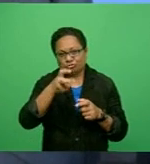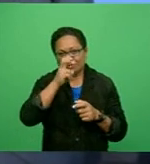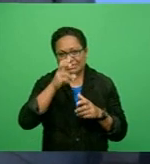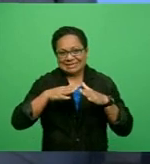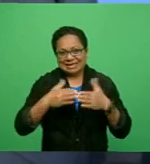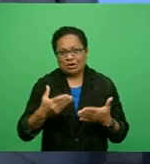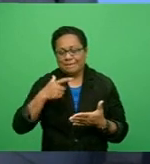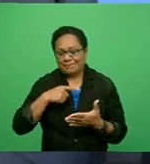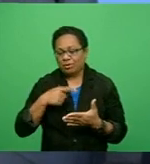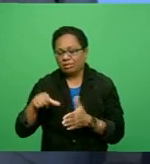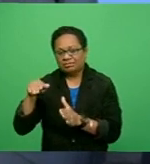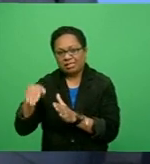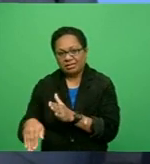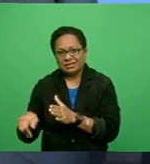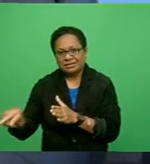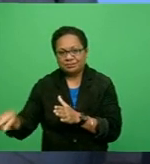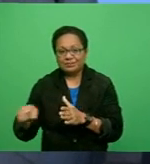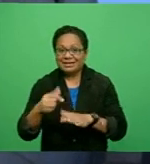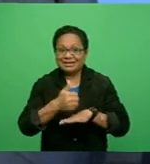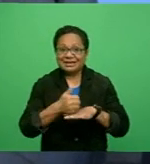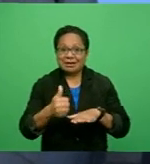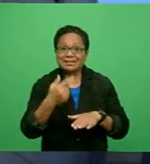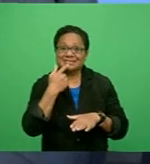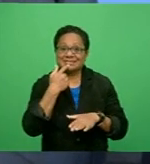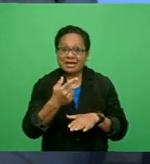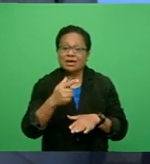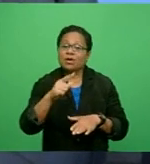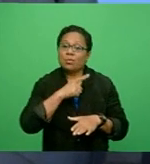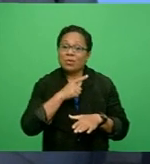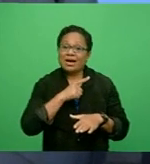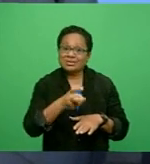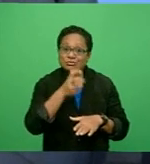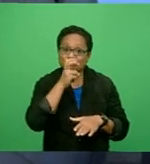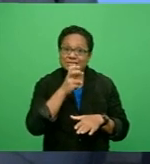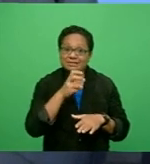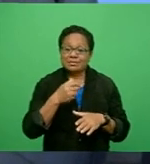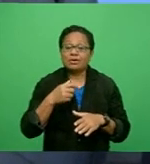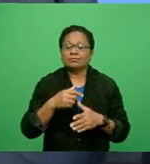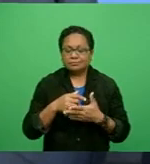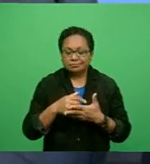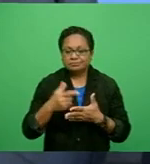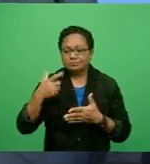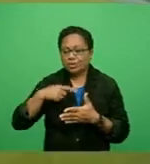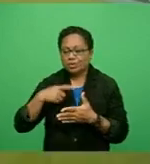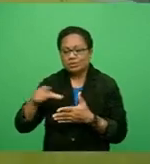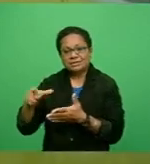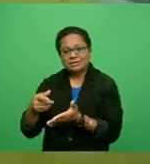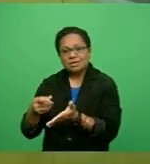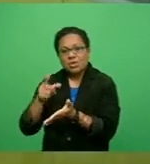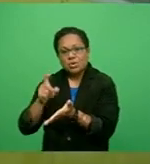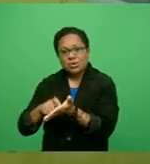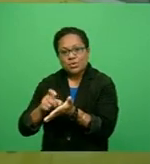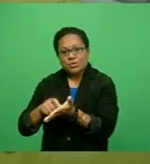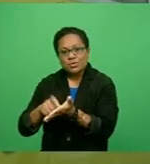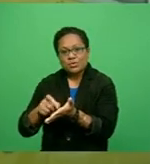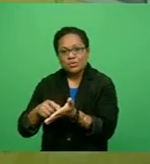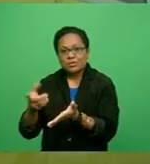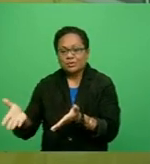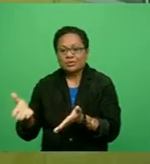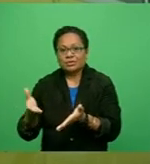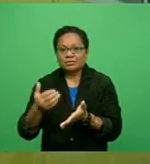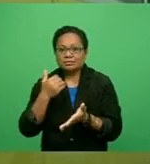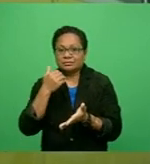sector. The governor says the outcome is reflective of a general tightening in lending standards amid the subdued economic